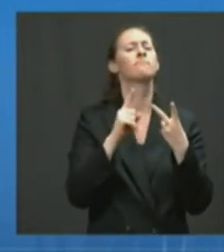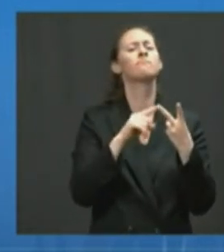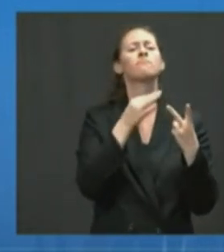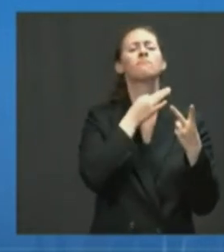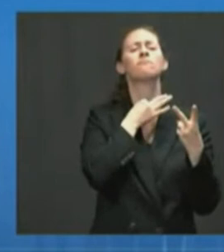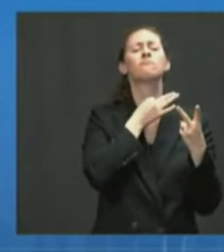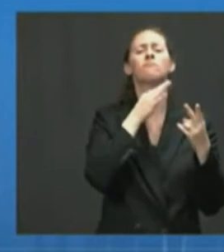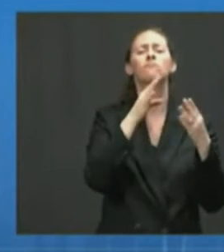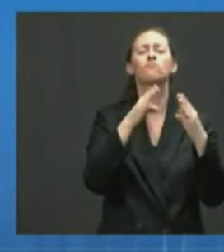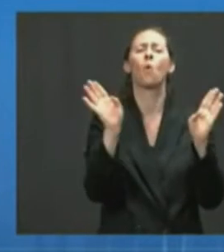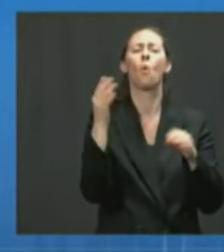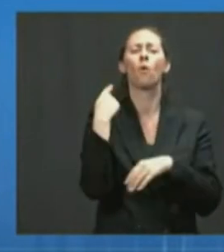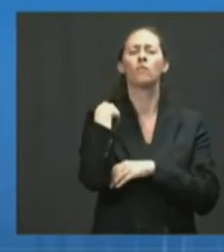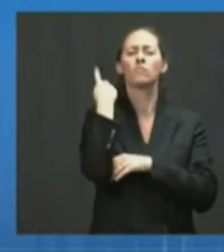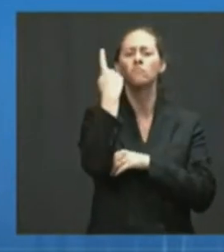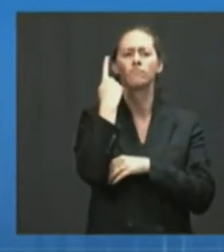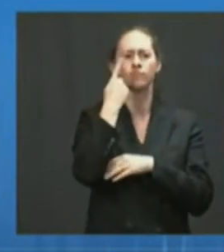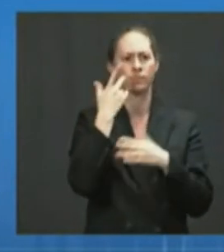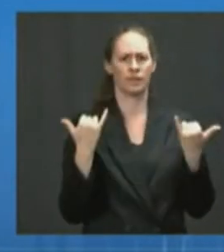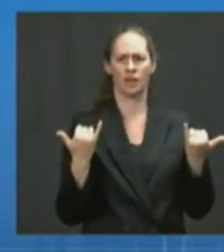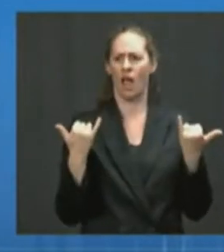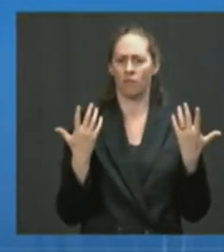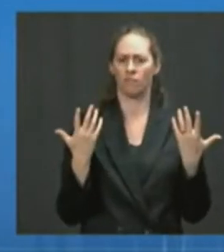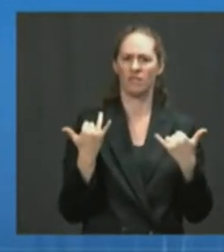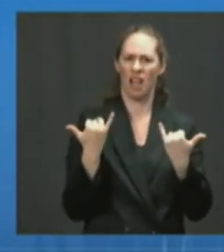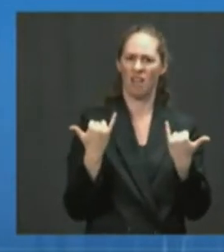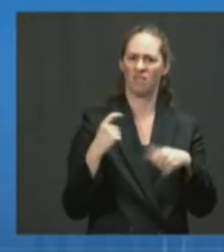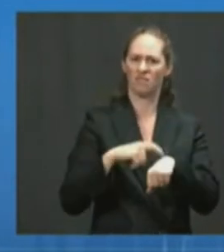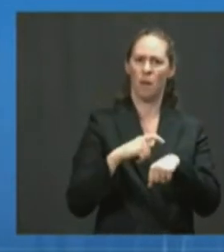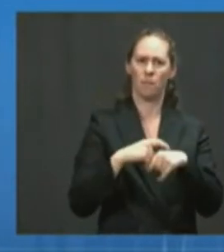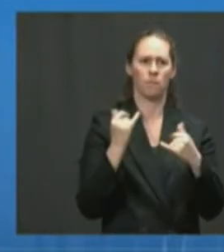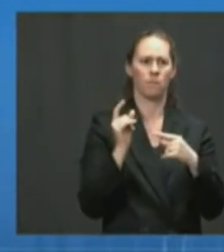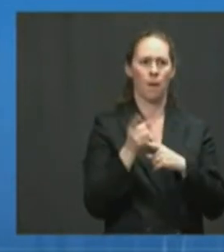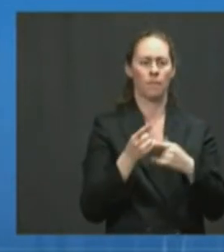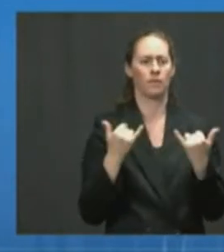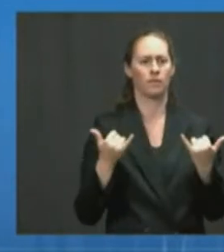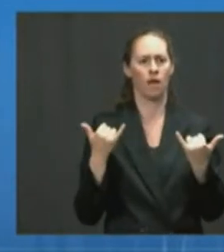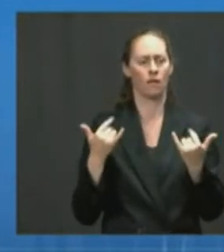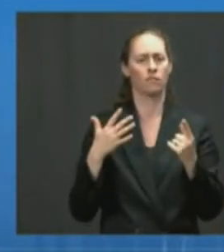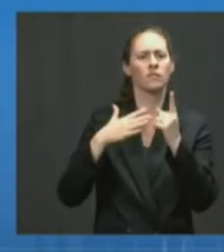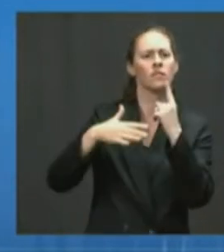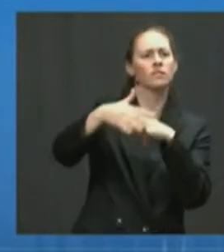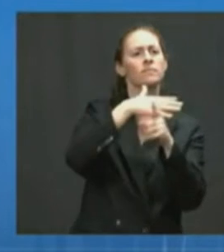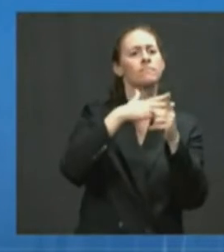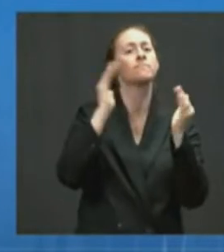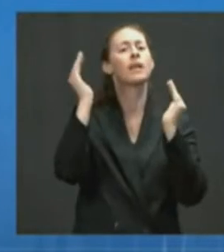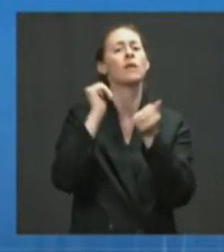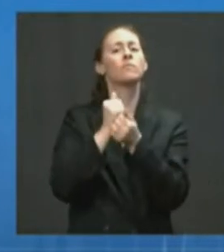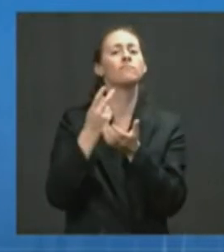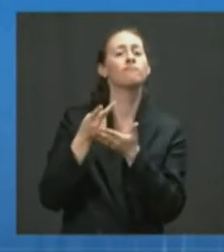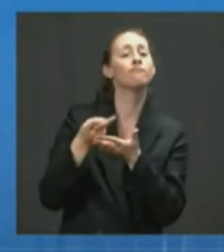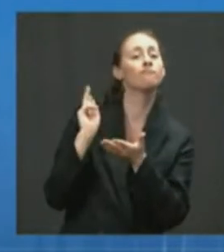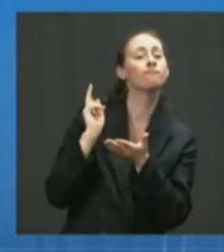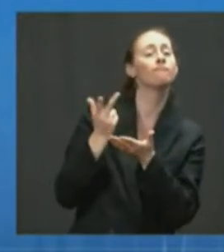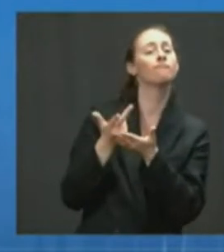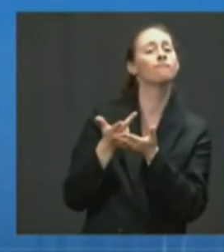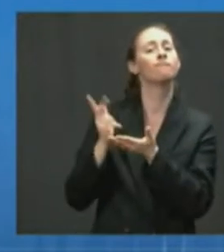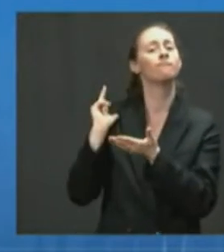the moment that we're in compared to where we were just two or so weeks ago, you know, when the president